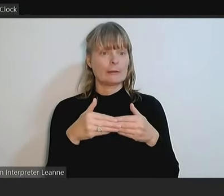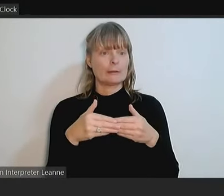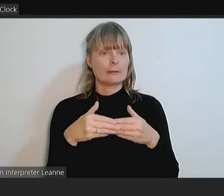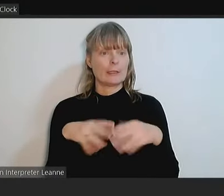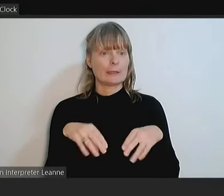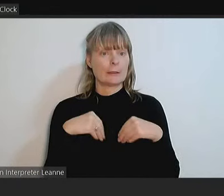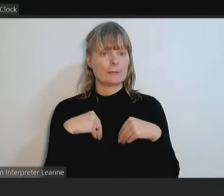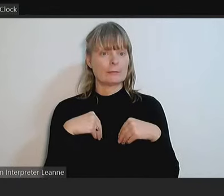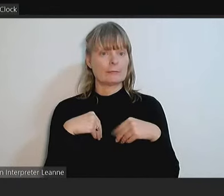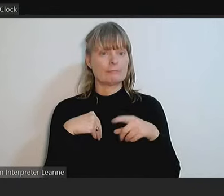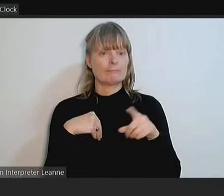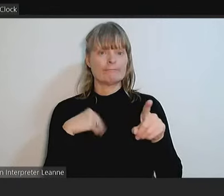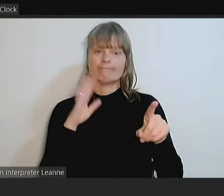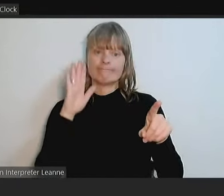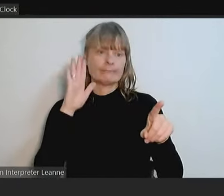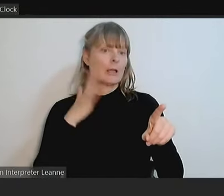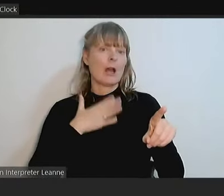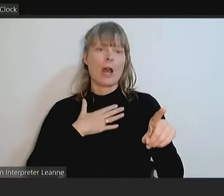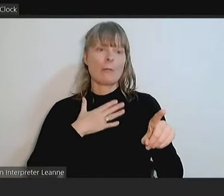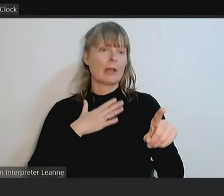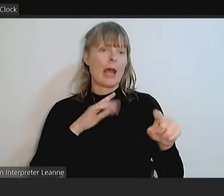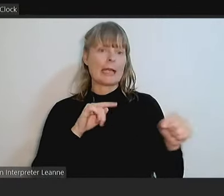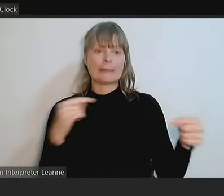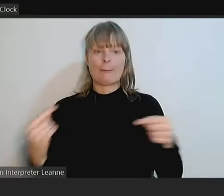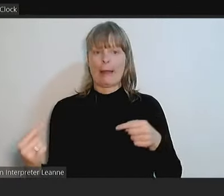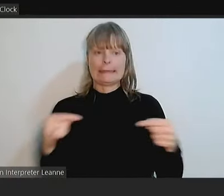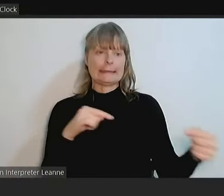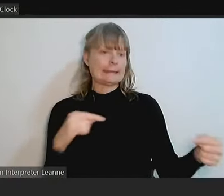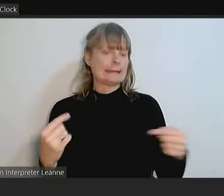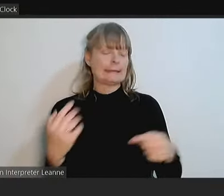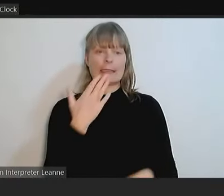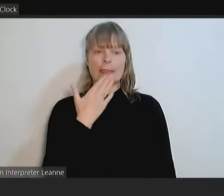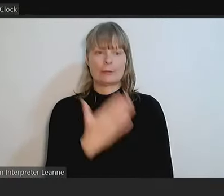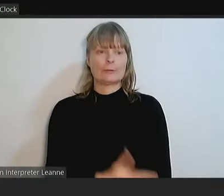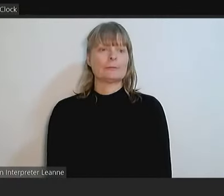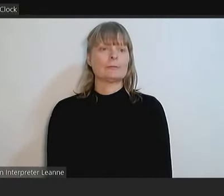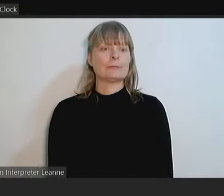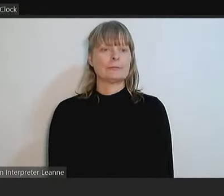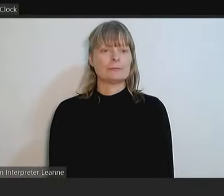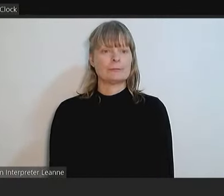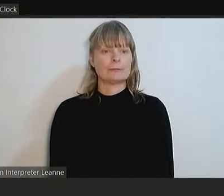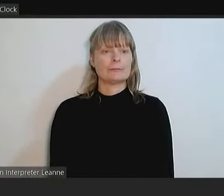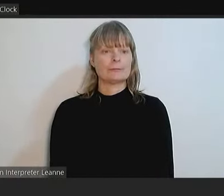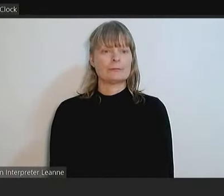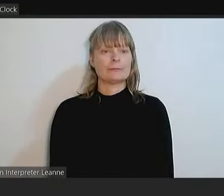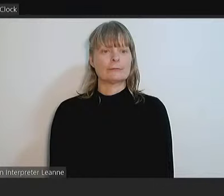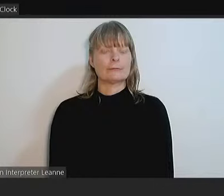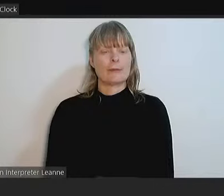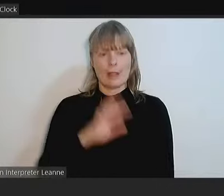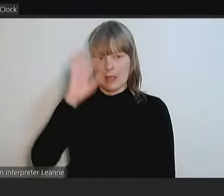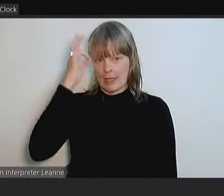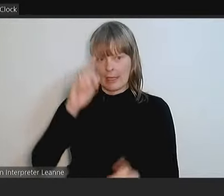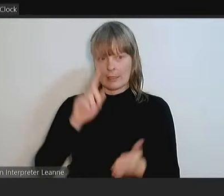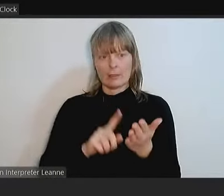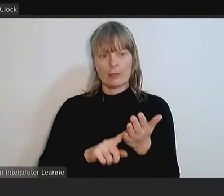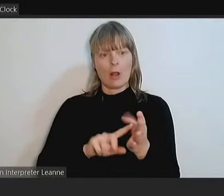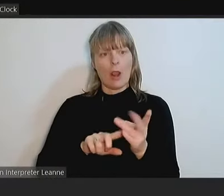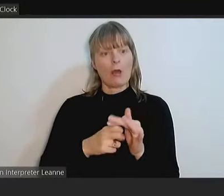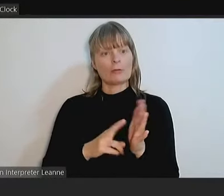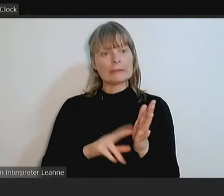No, I'd like to hear debate, thanks. Sure. Councillor Lawrence, do I have a seconder for your